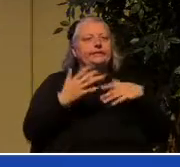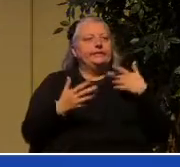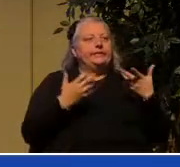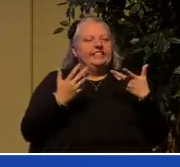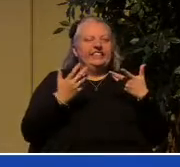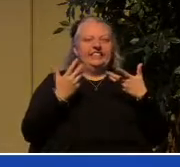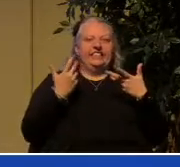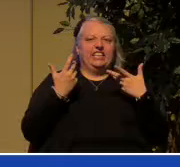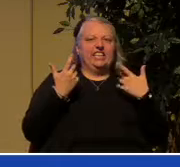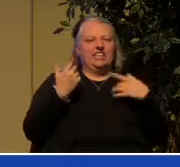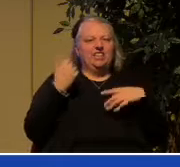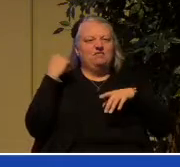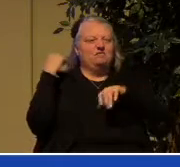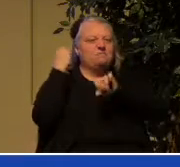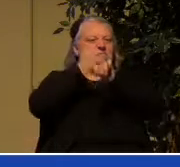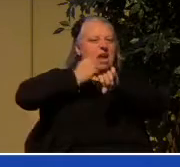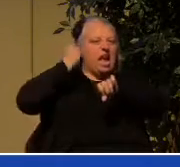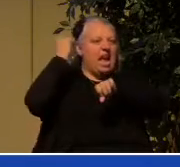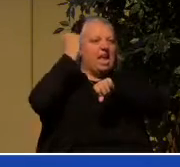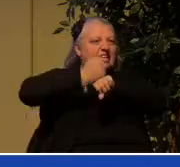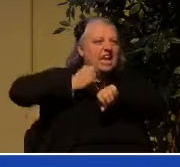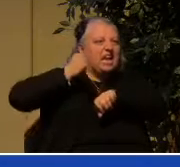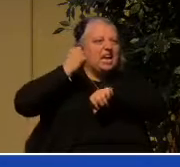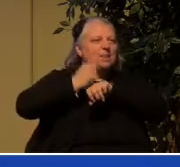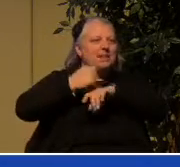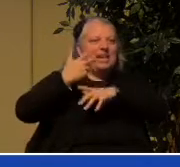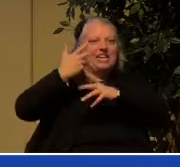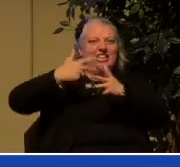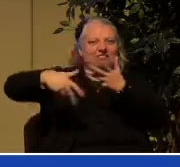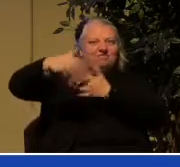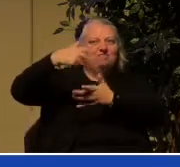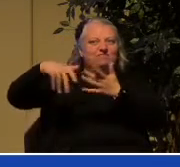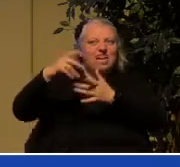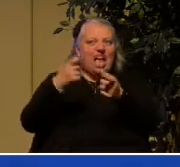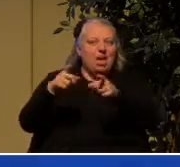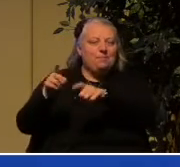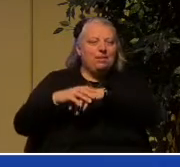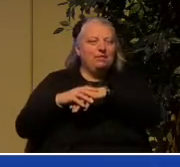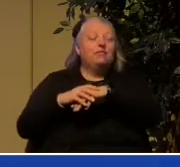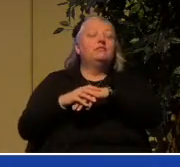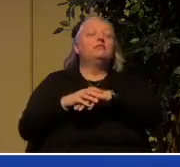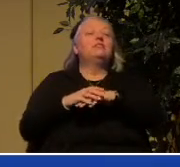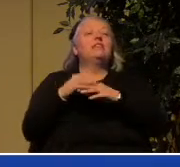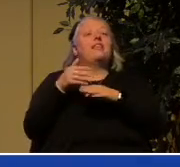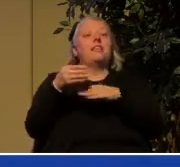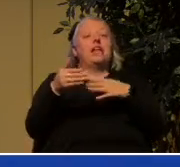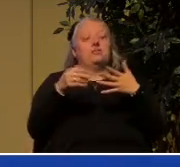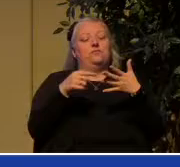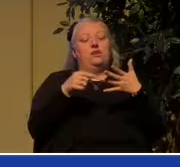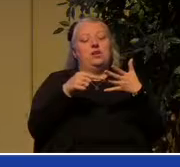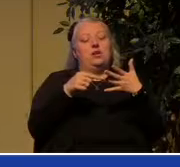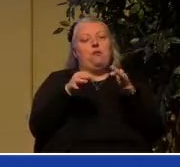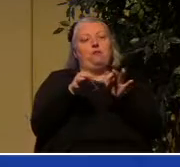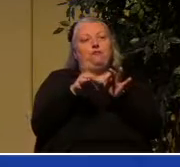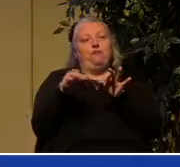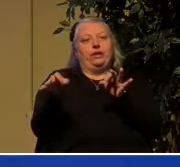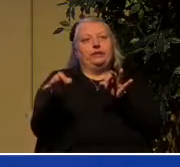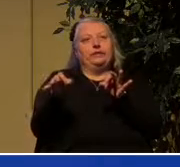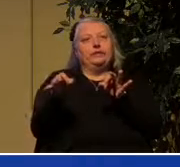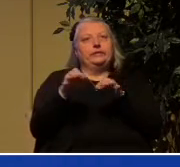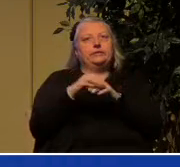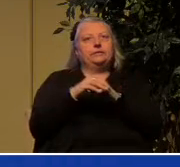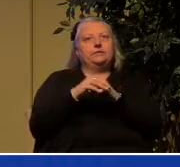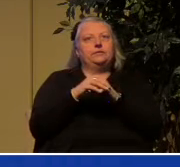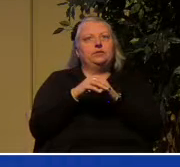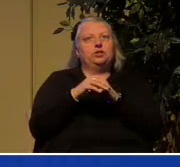backbiting that so often divides God's people well that's the next word actually it's a phrase that Paul brings up and that